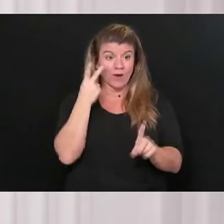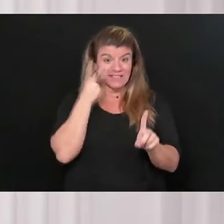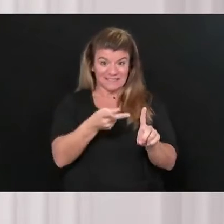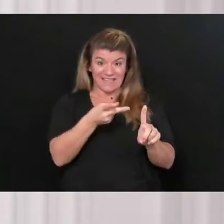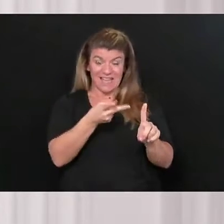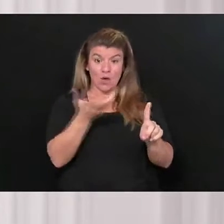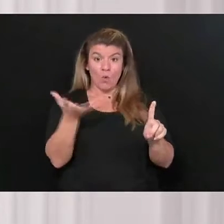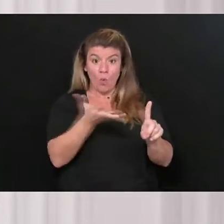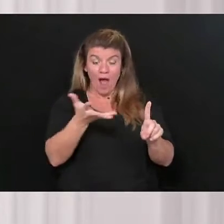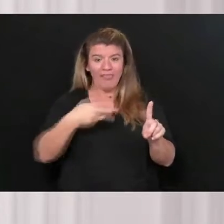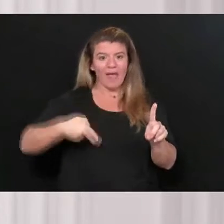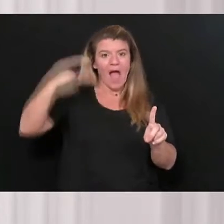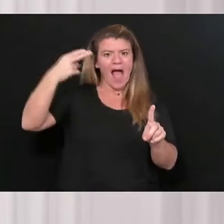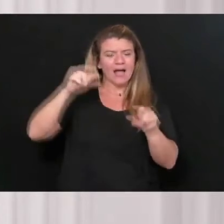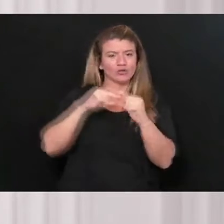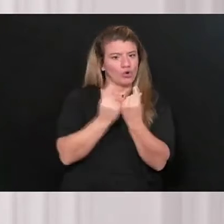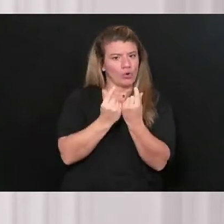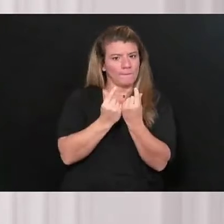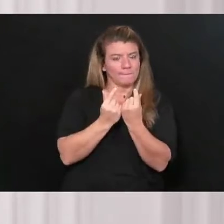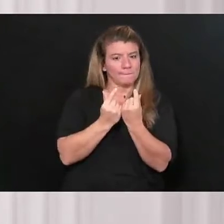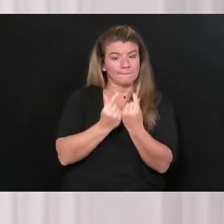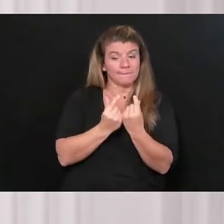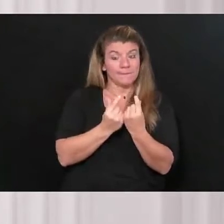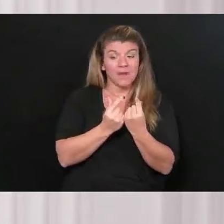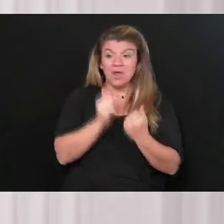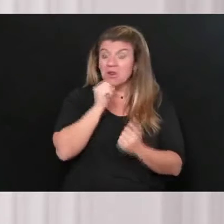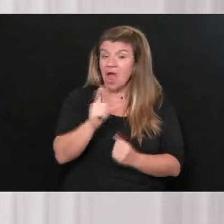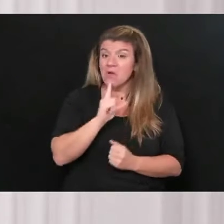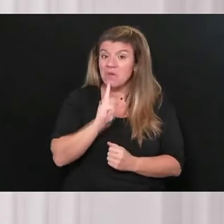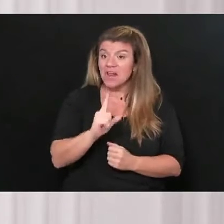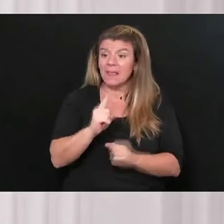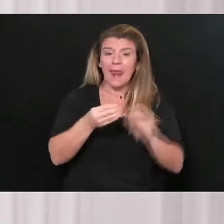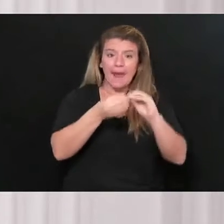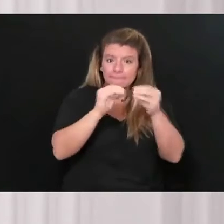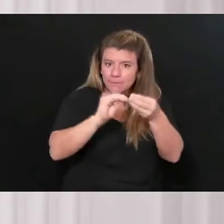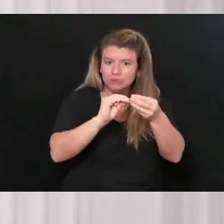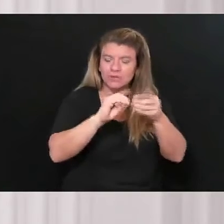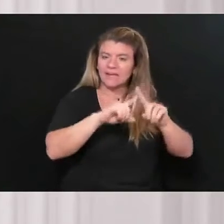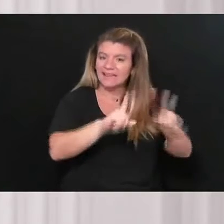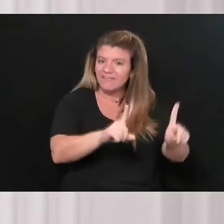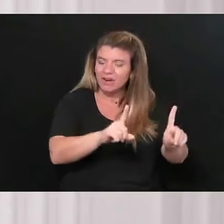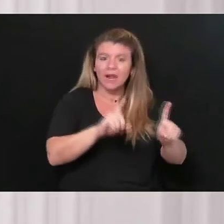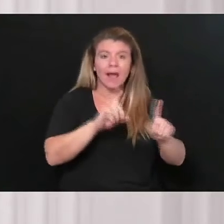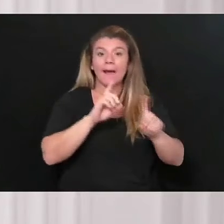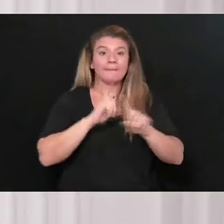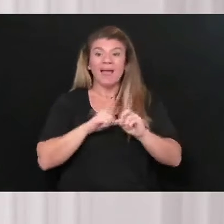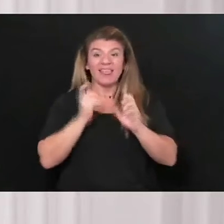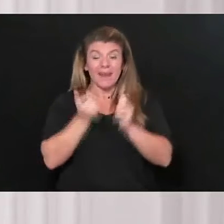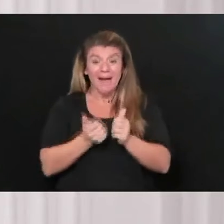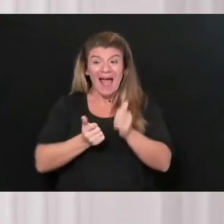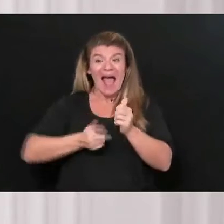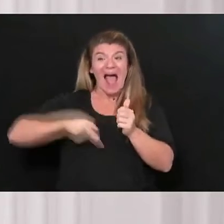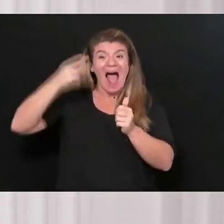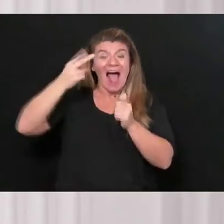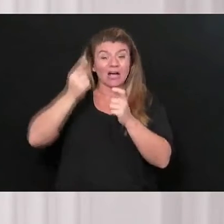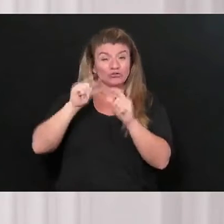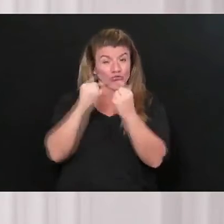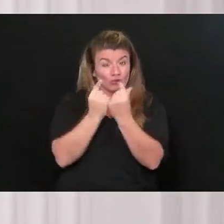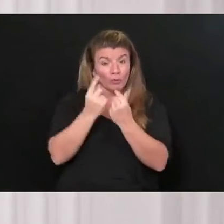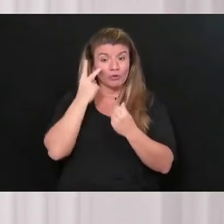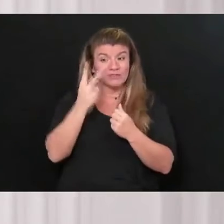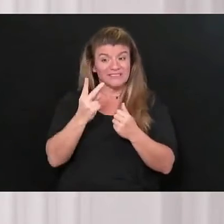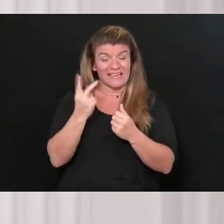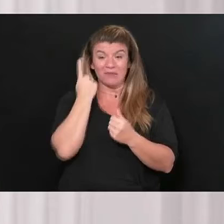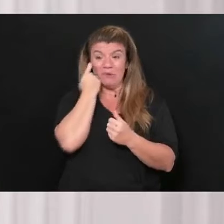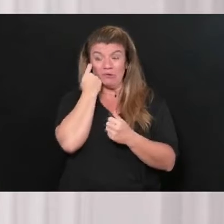highest group, which is not statistically different, but importantly, the highest group that we see over the last seven